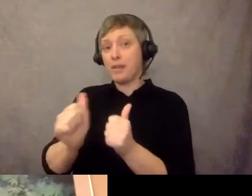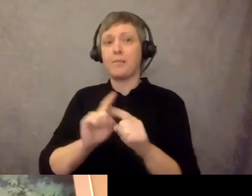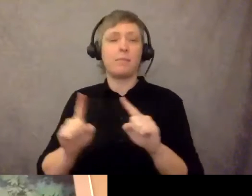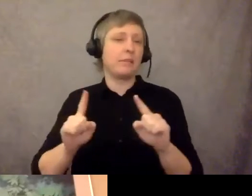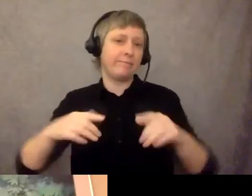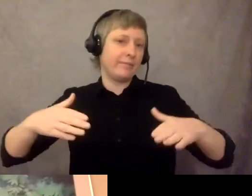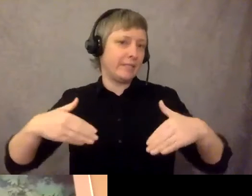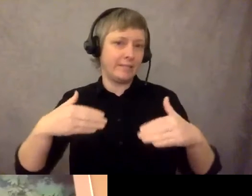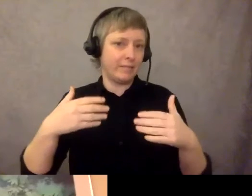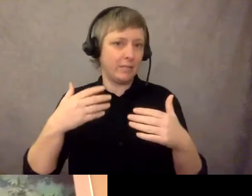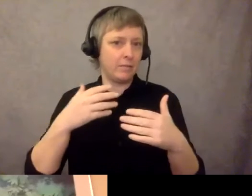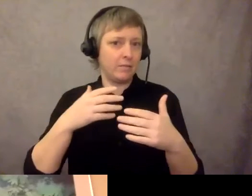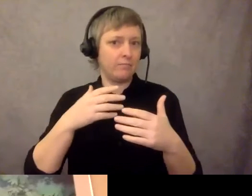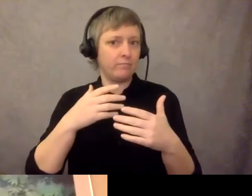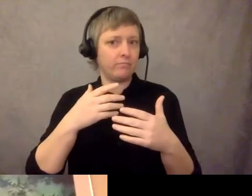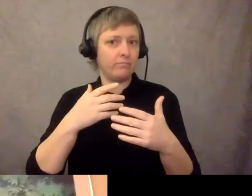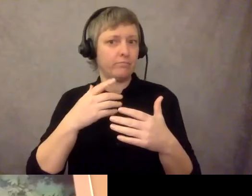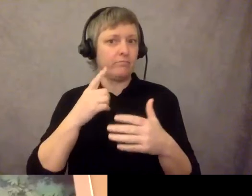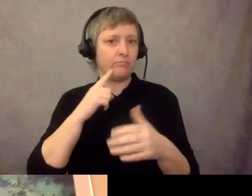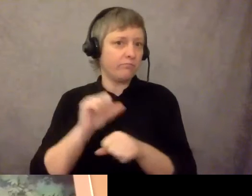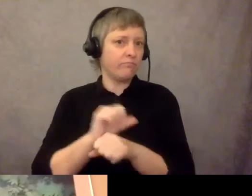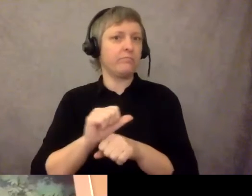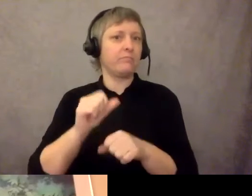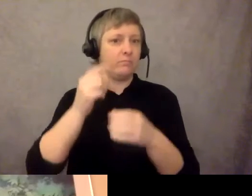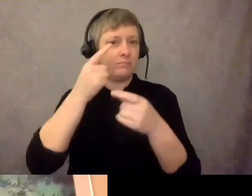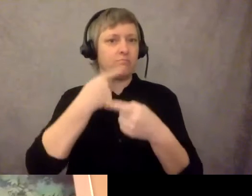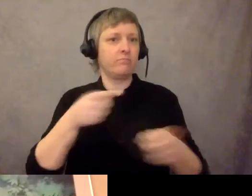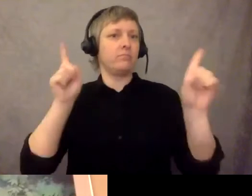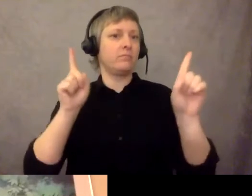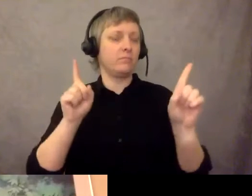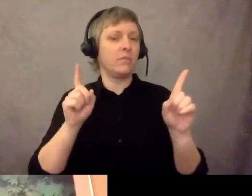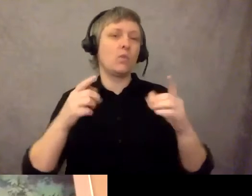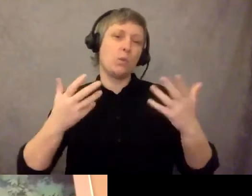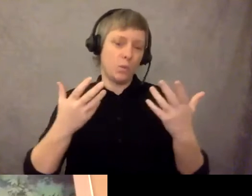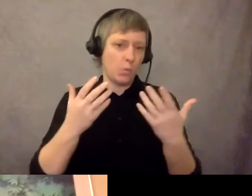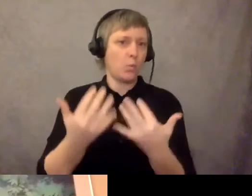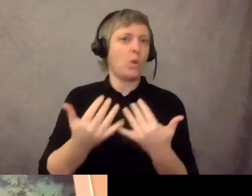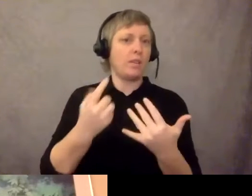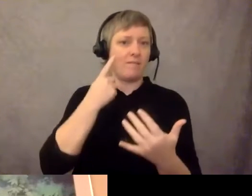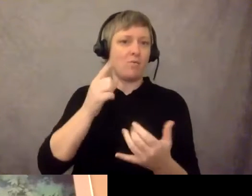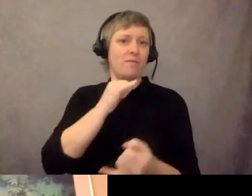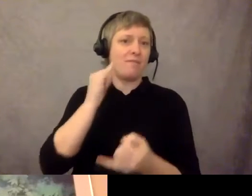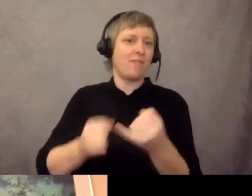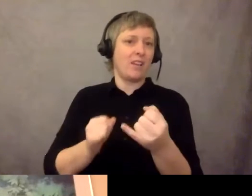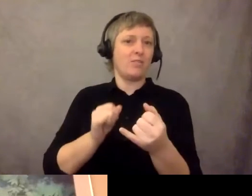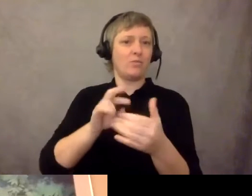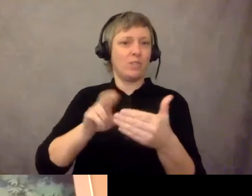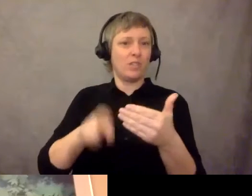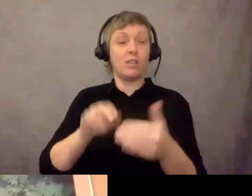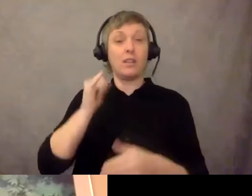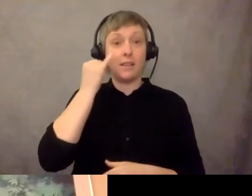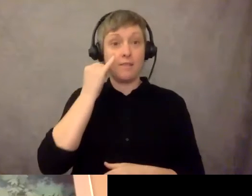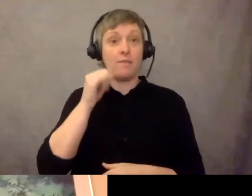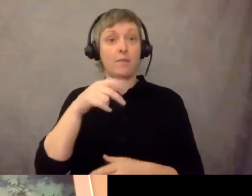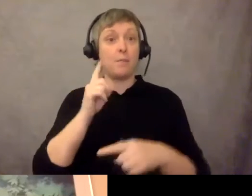And so we'll await the final results of the vote. And if it's positive, we'll be talking in much more